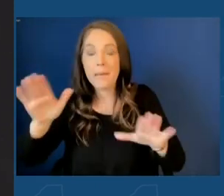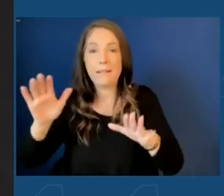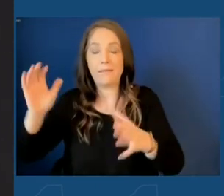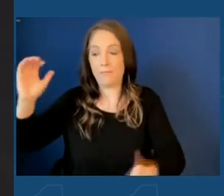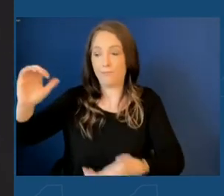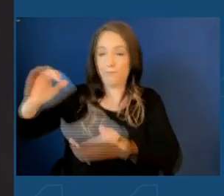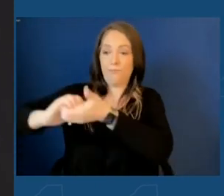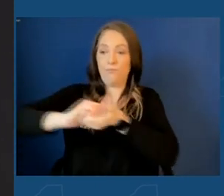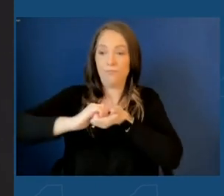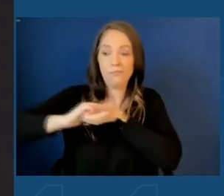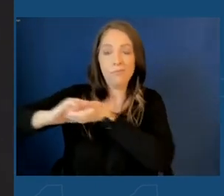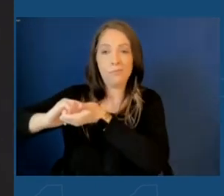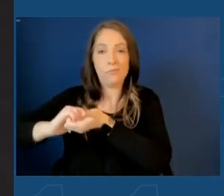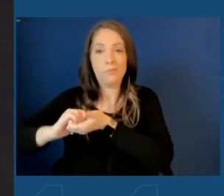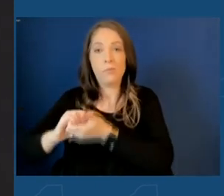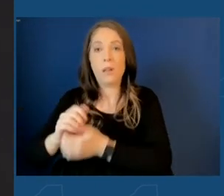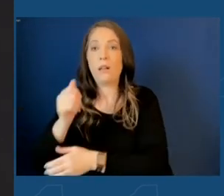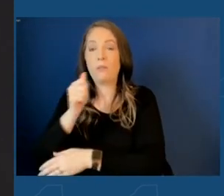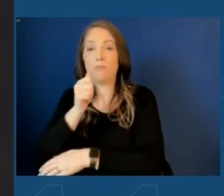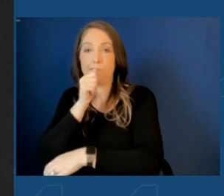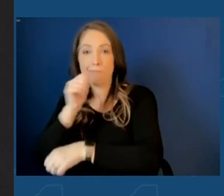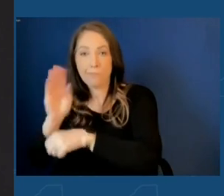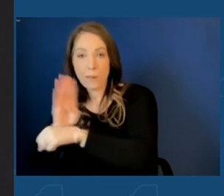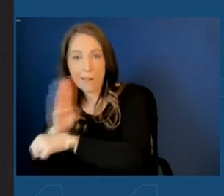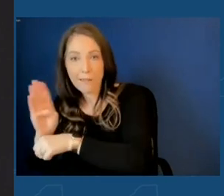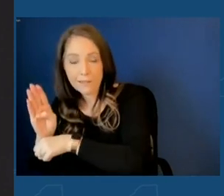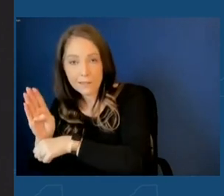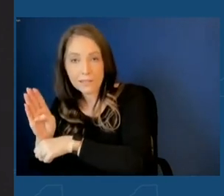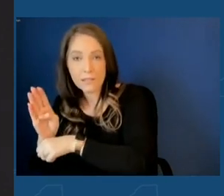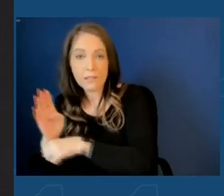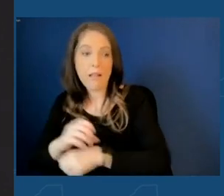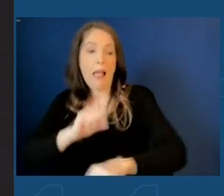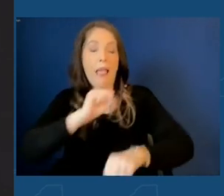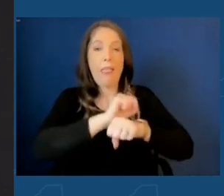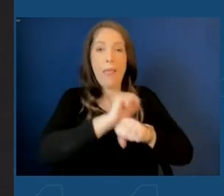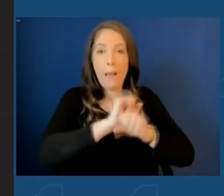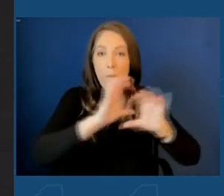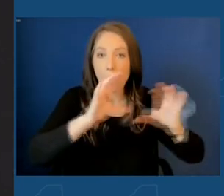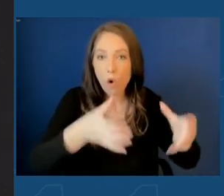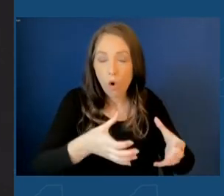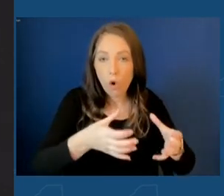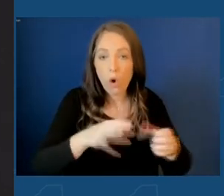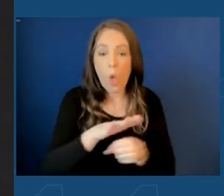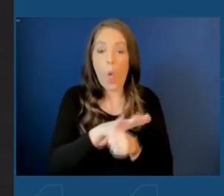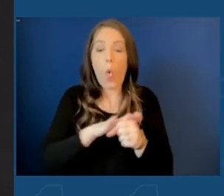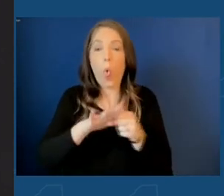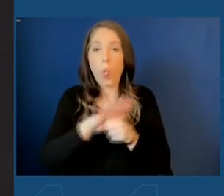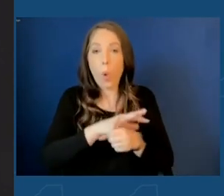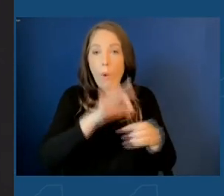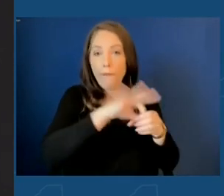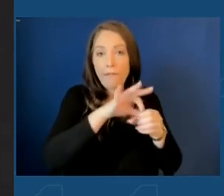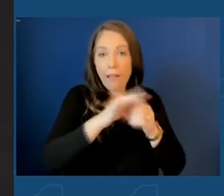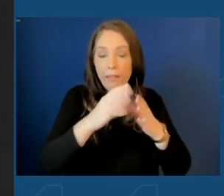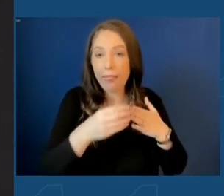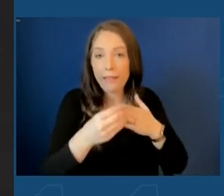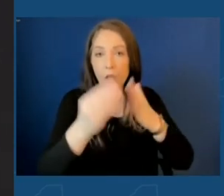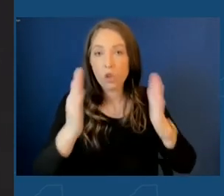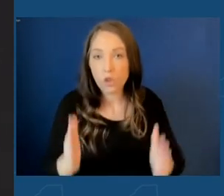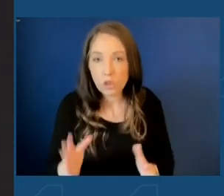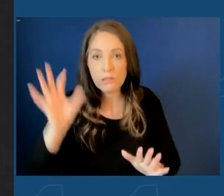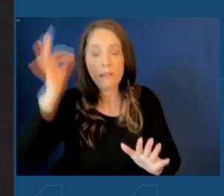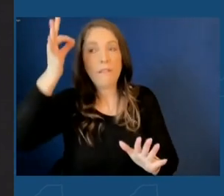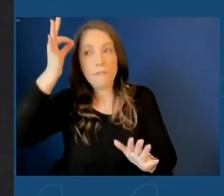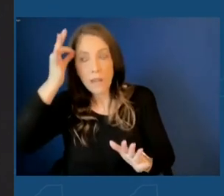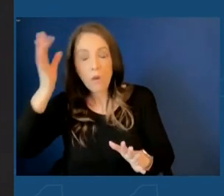between the private sector, businesses, labor, local elected leaders, our federal leaders, and ultimately the